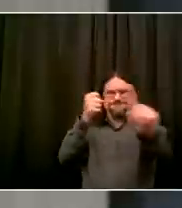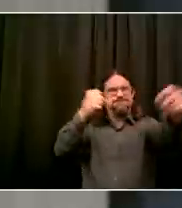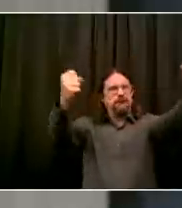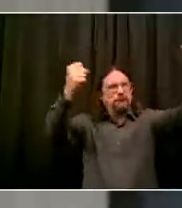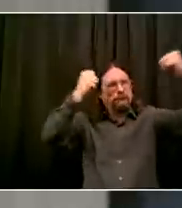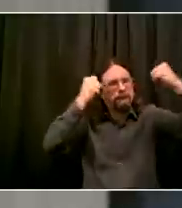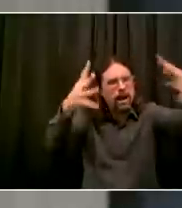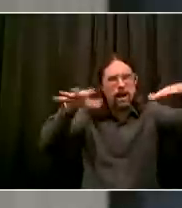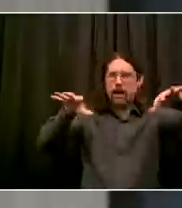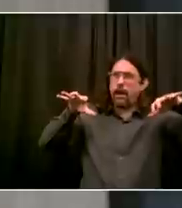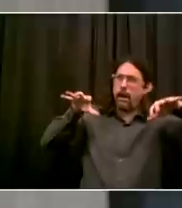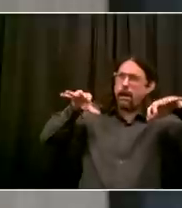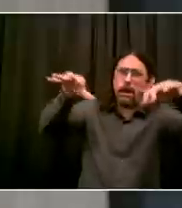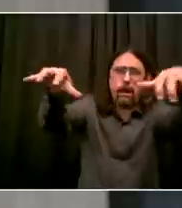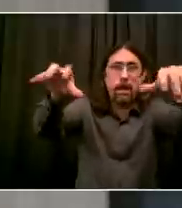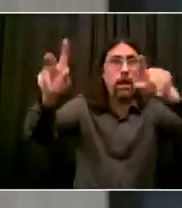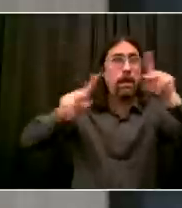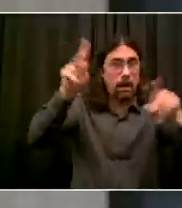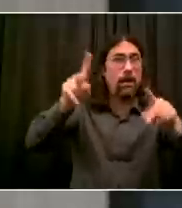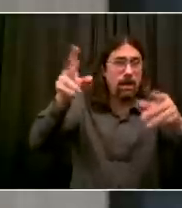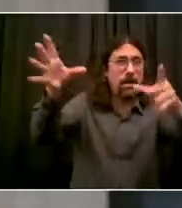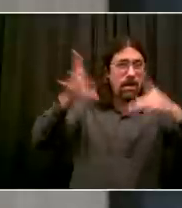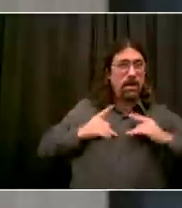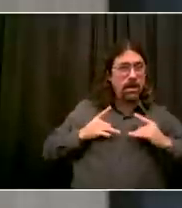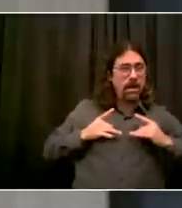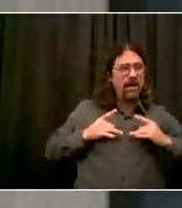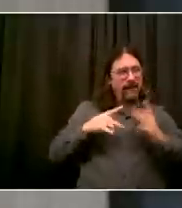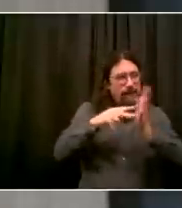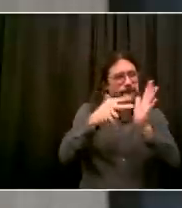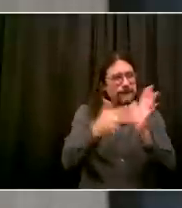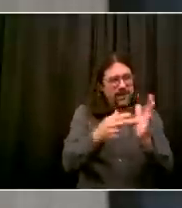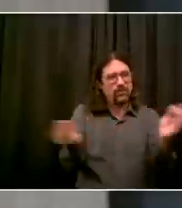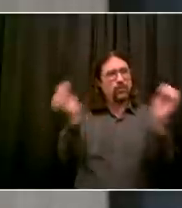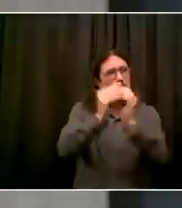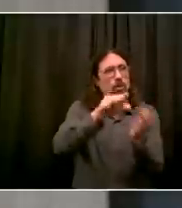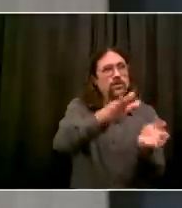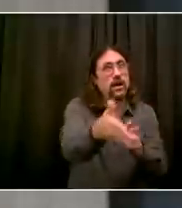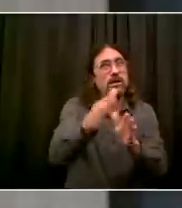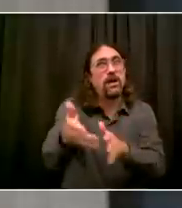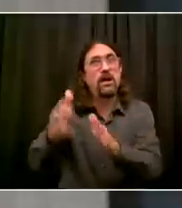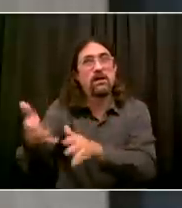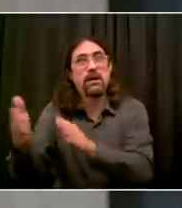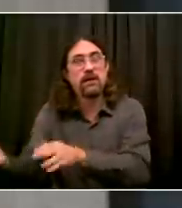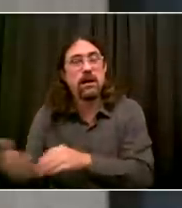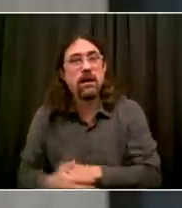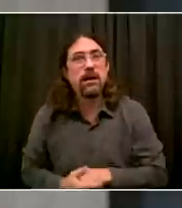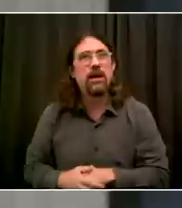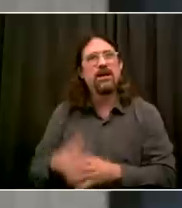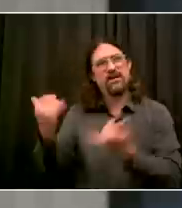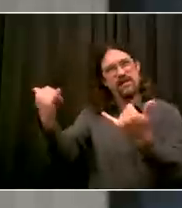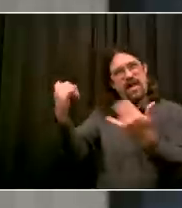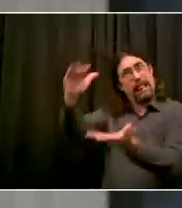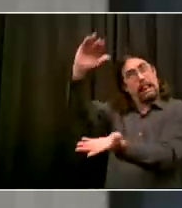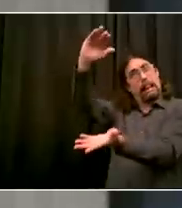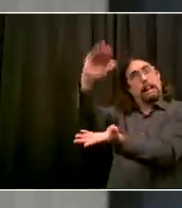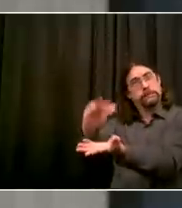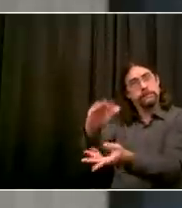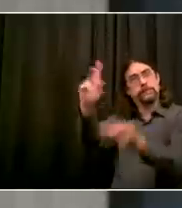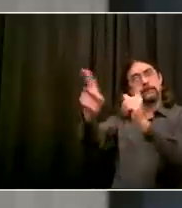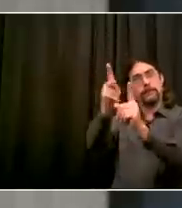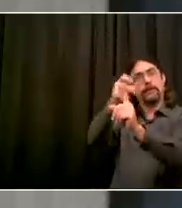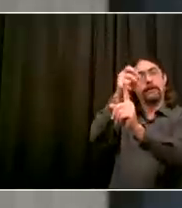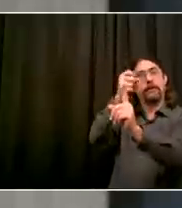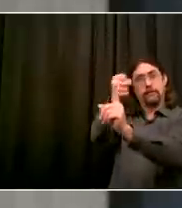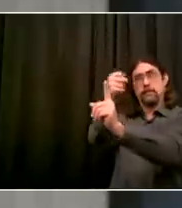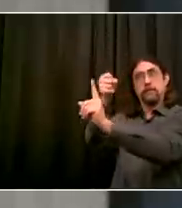And so we have to keep reminding people the virus has not changed. The epidemiology is a little different with younger